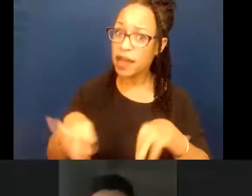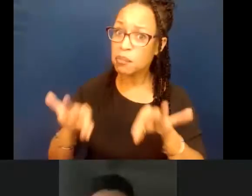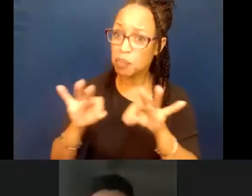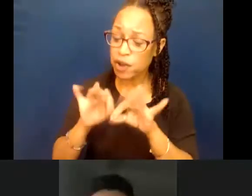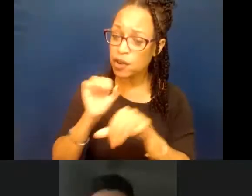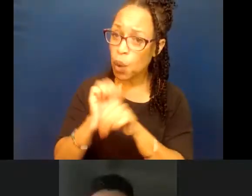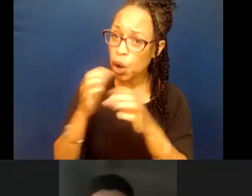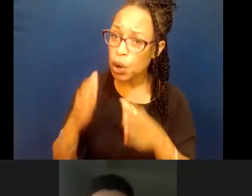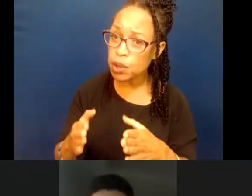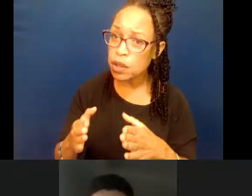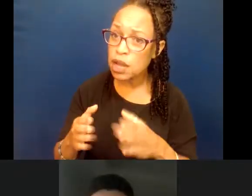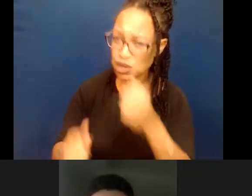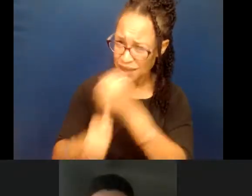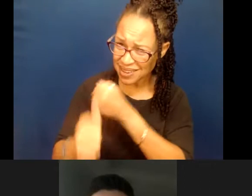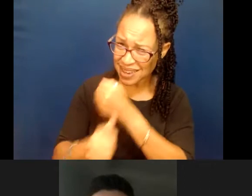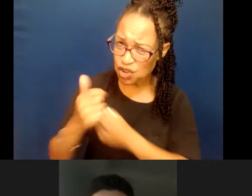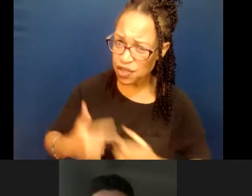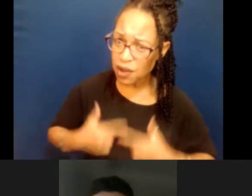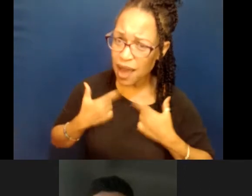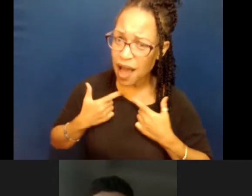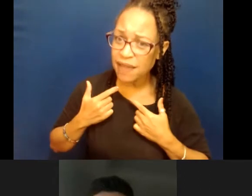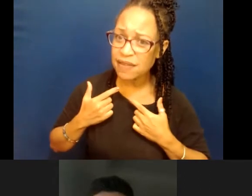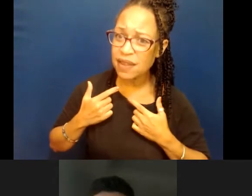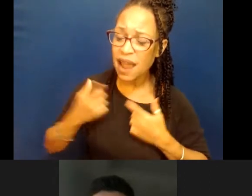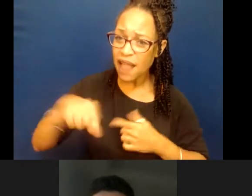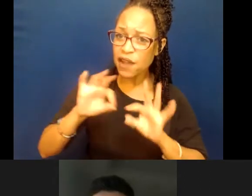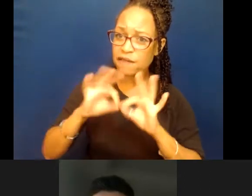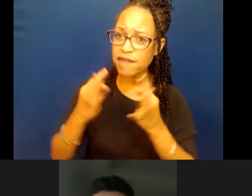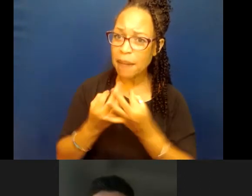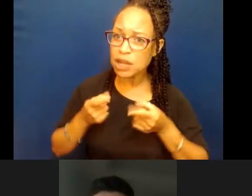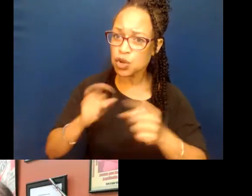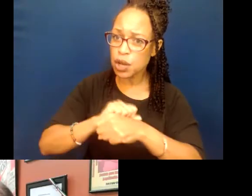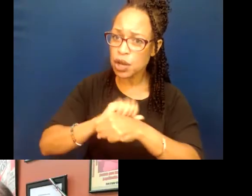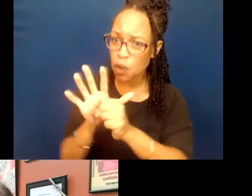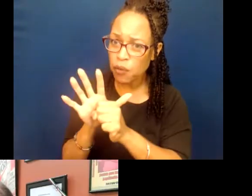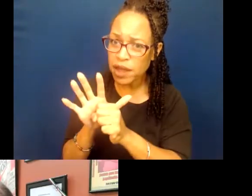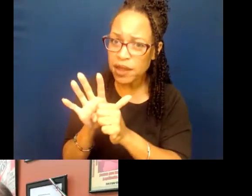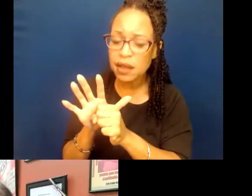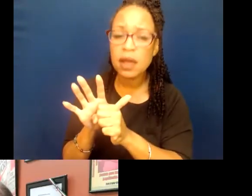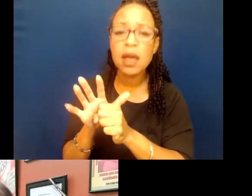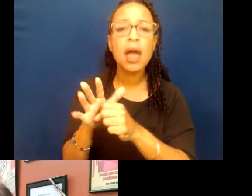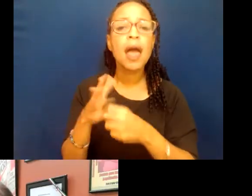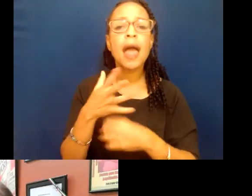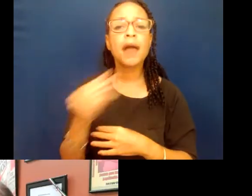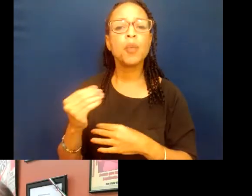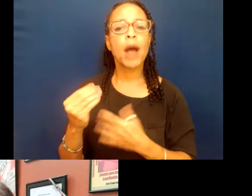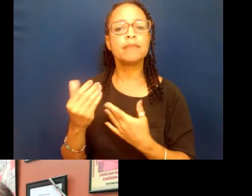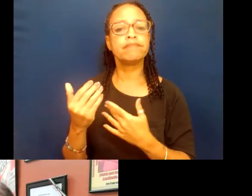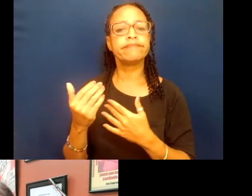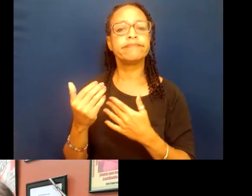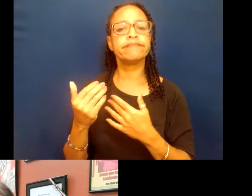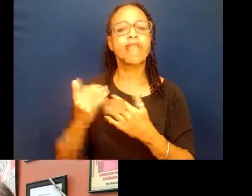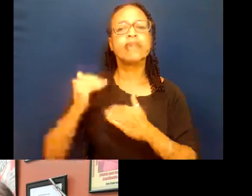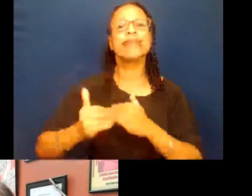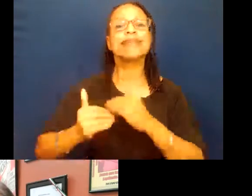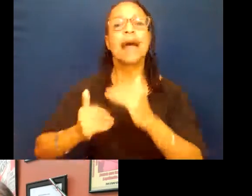lives and their families during this pandemic. And what concrete steps do you think